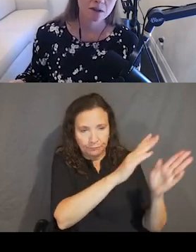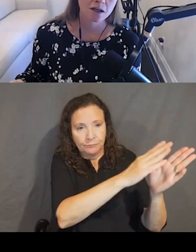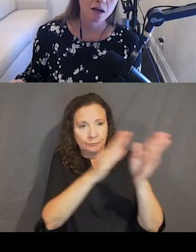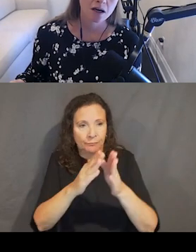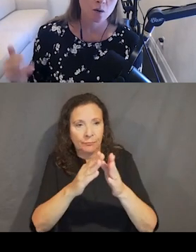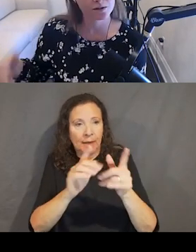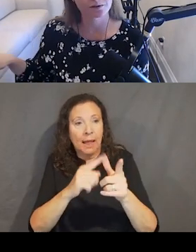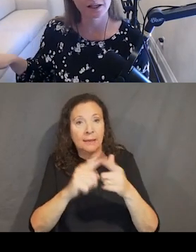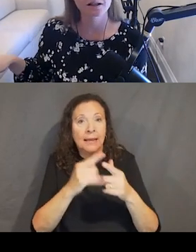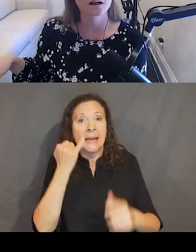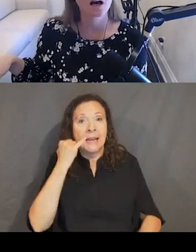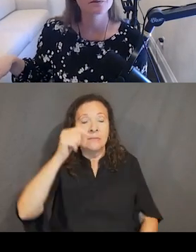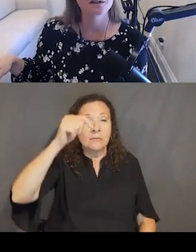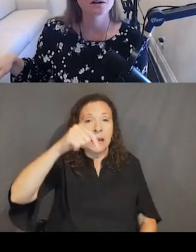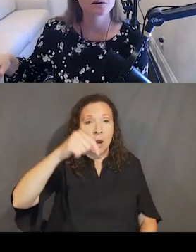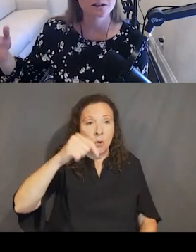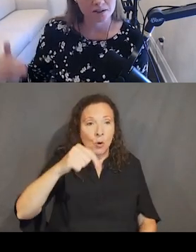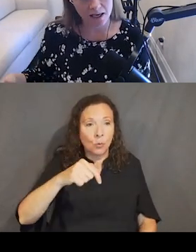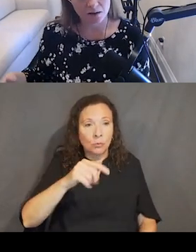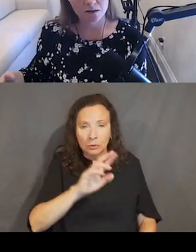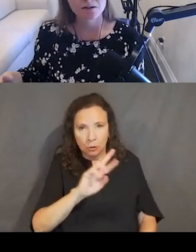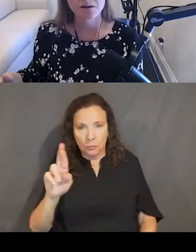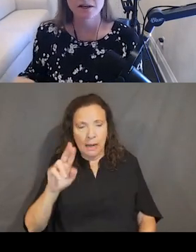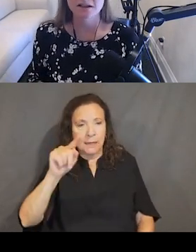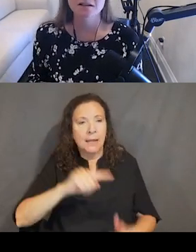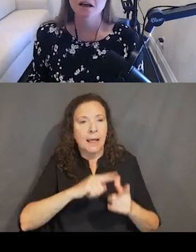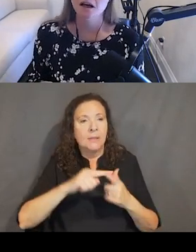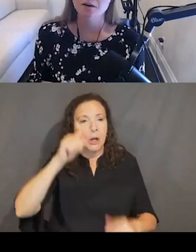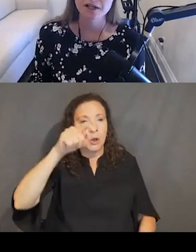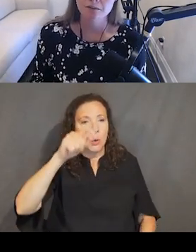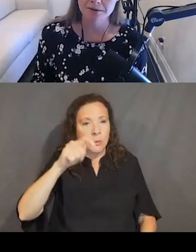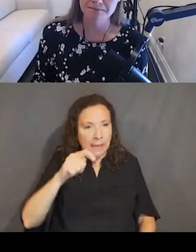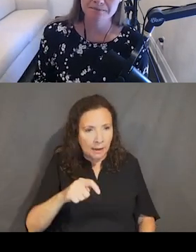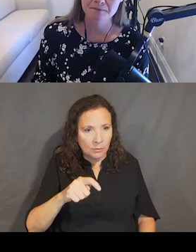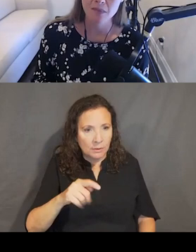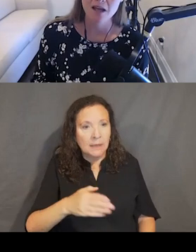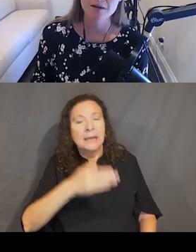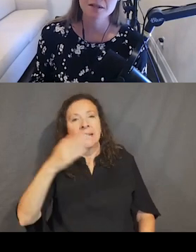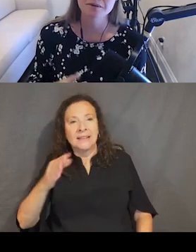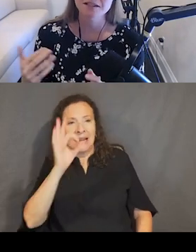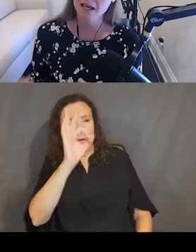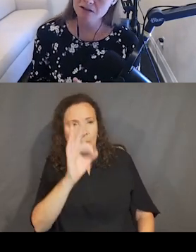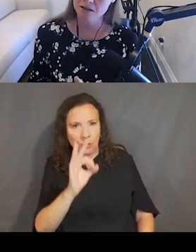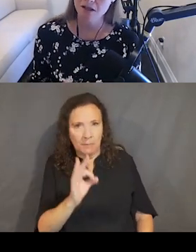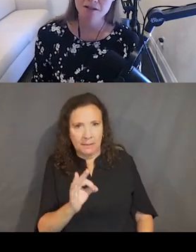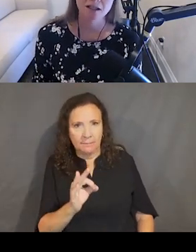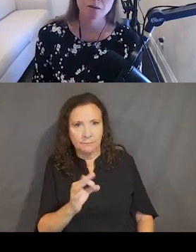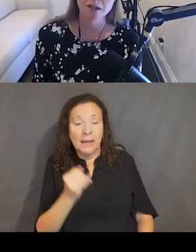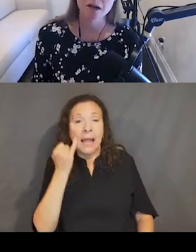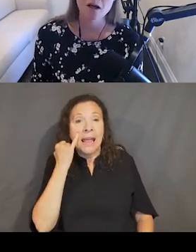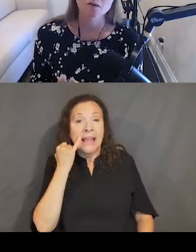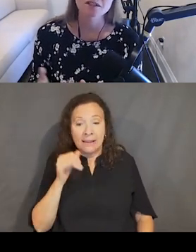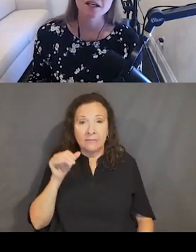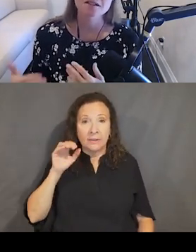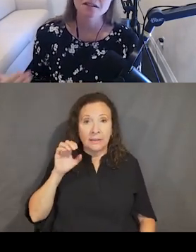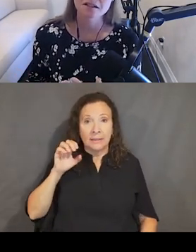or to the right, I'm going to go down to the next radio button. If I was to press Enter on the second